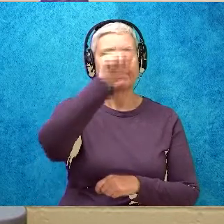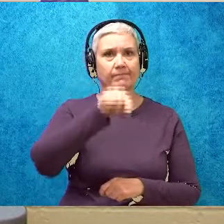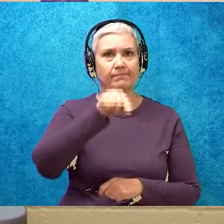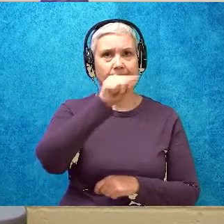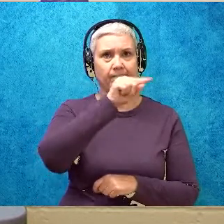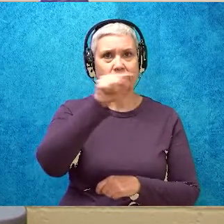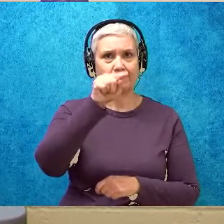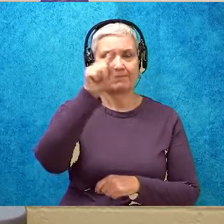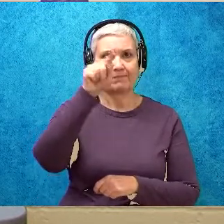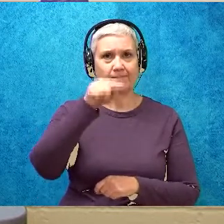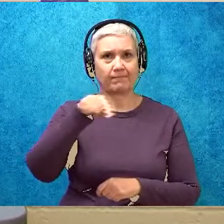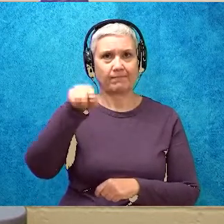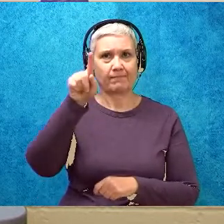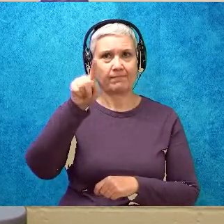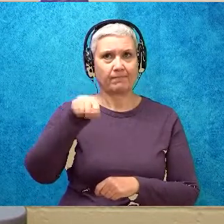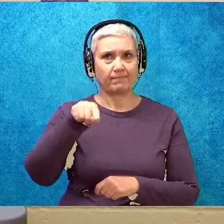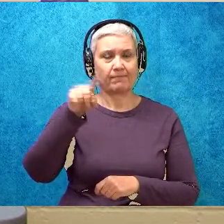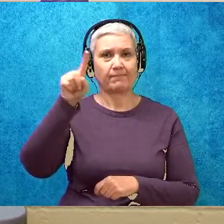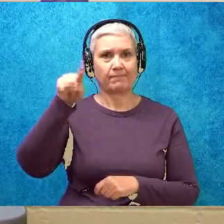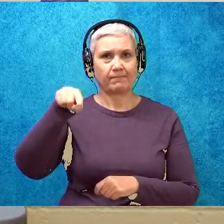guys write it. It's your turn.